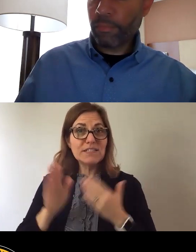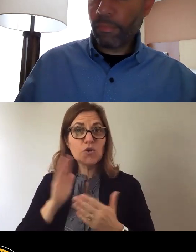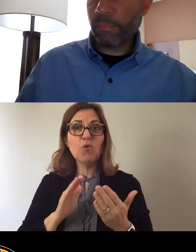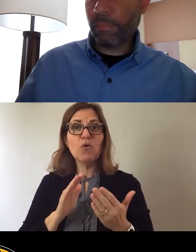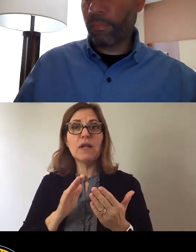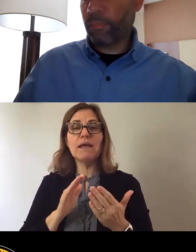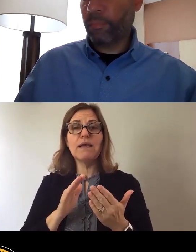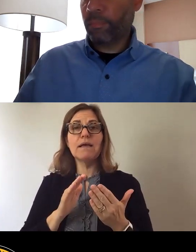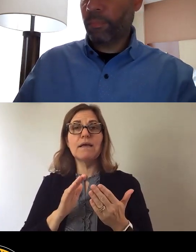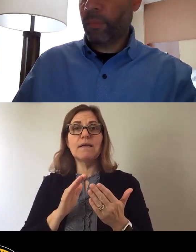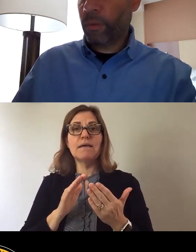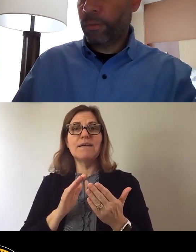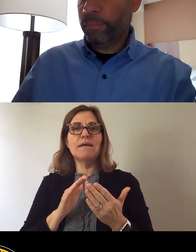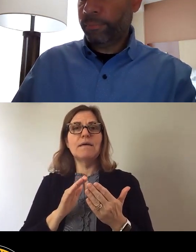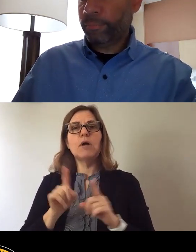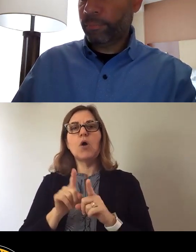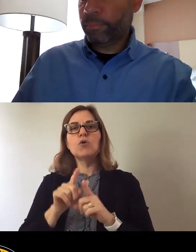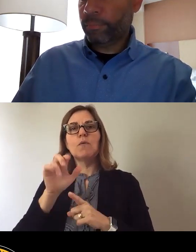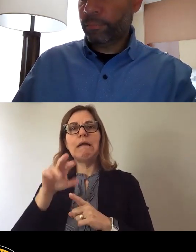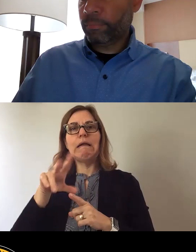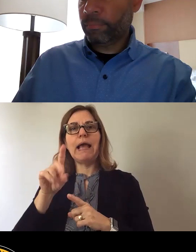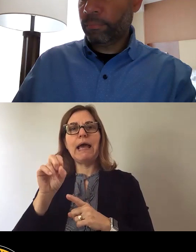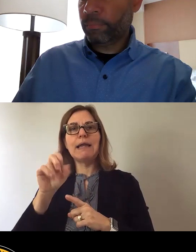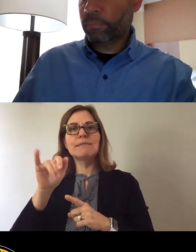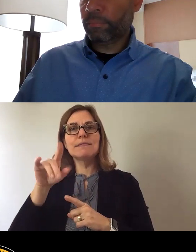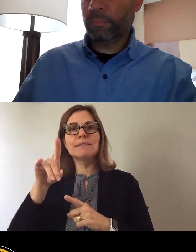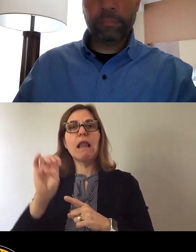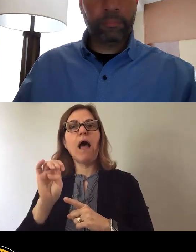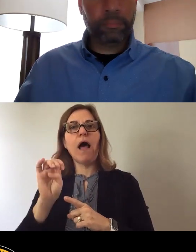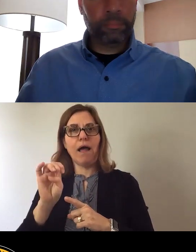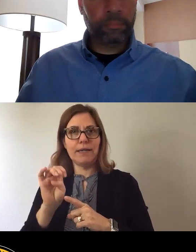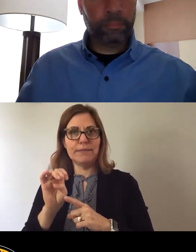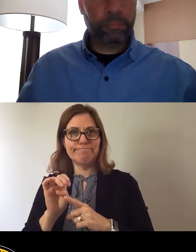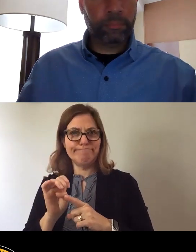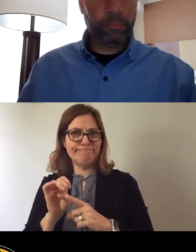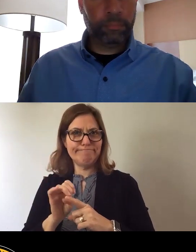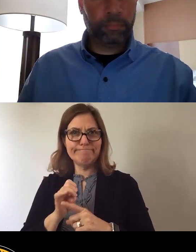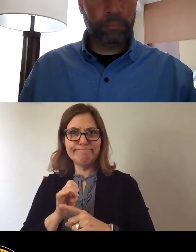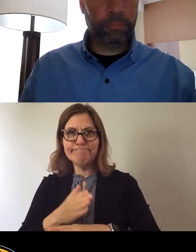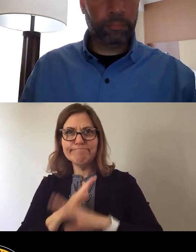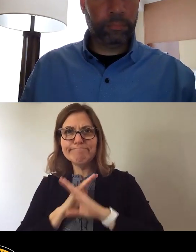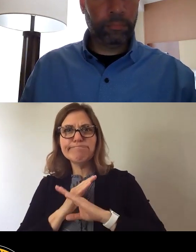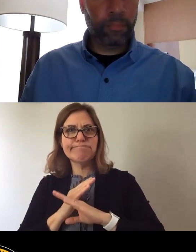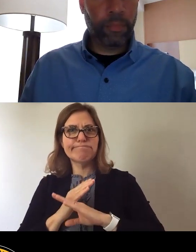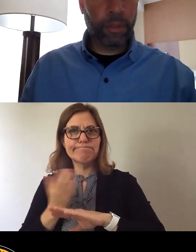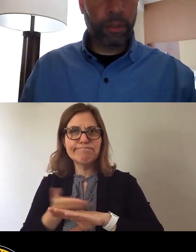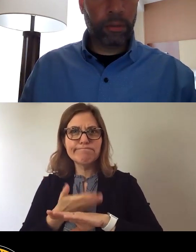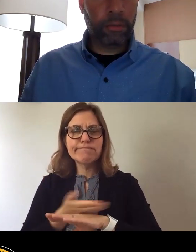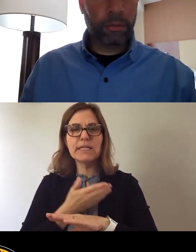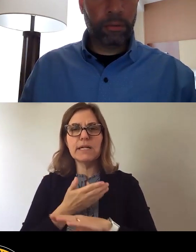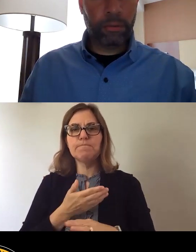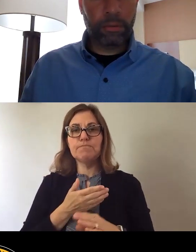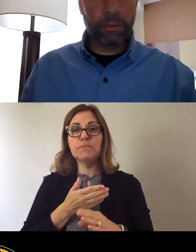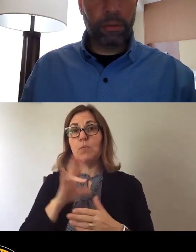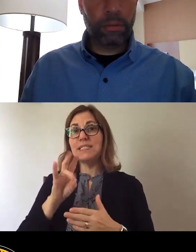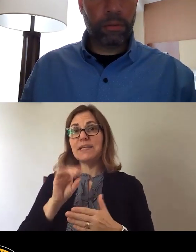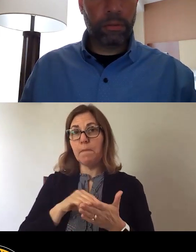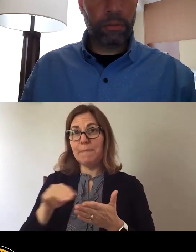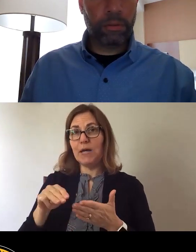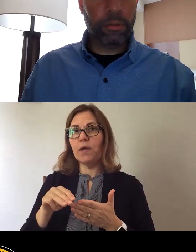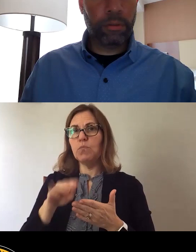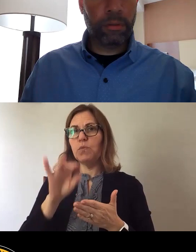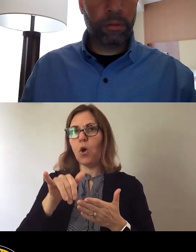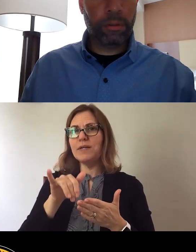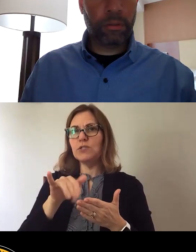landslide remediation. So 70 million goes into that category and that's a category that I think would